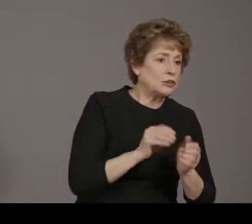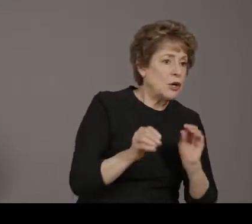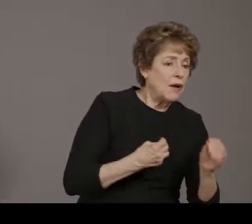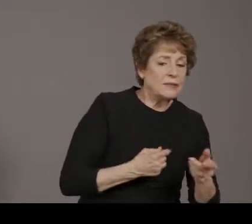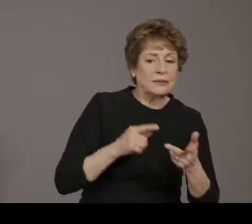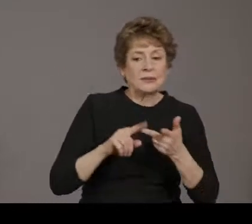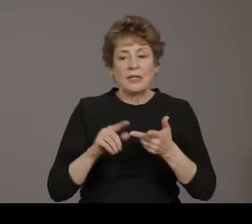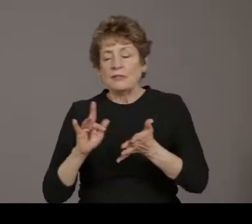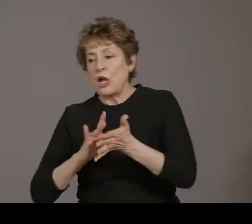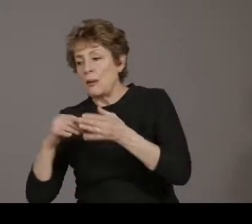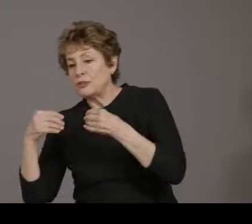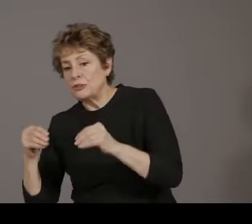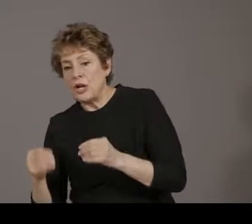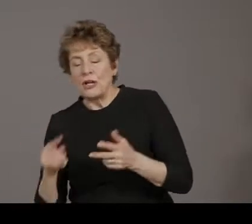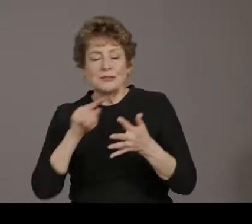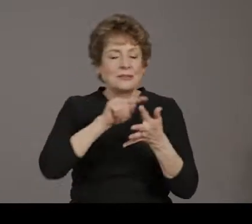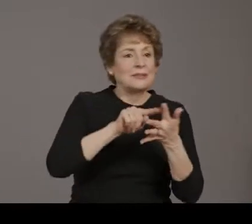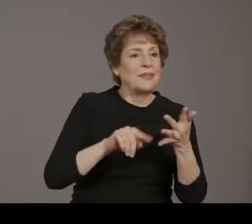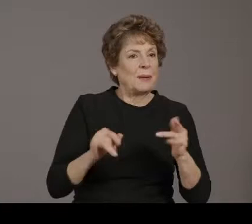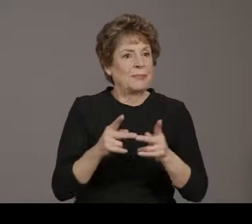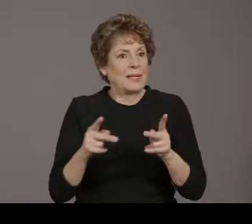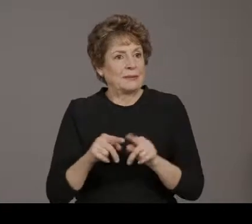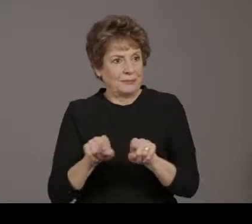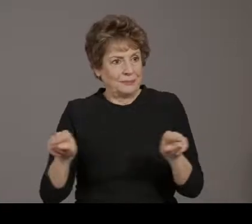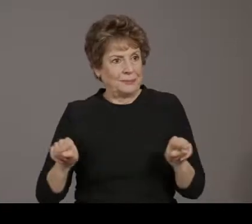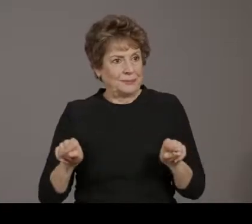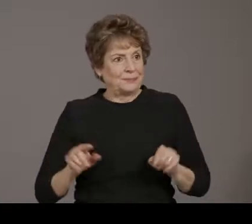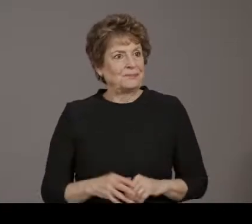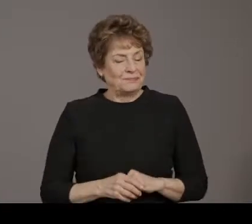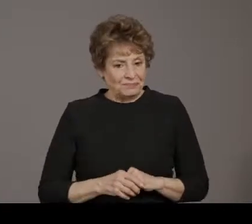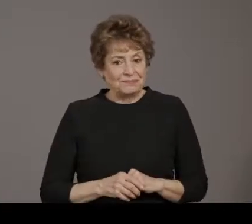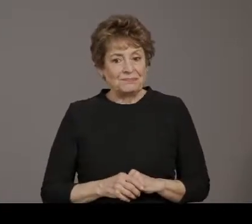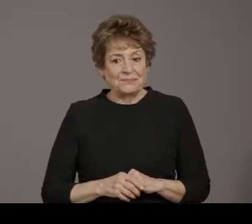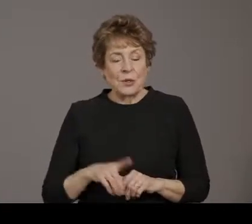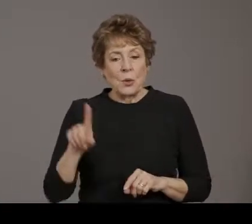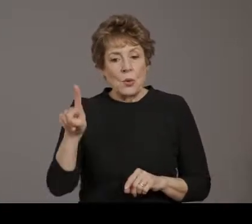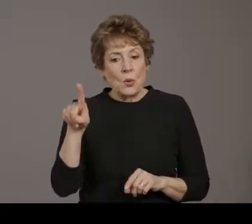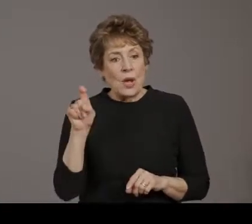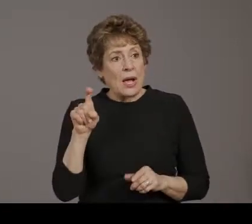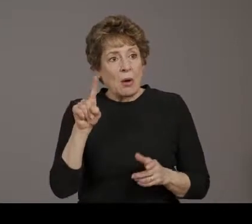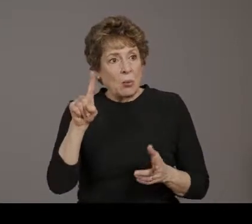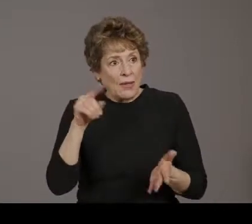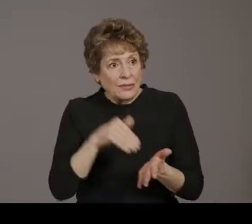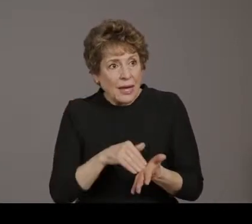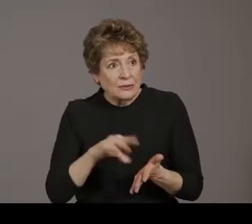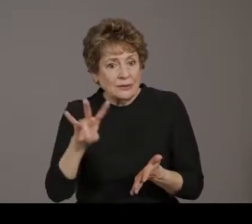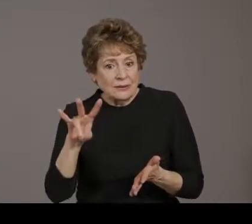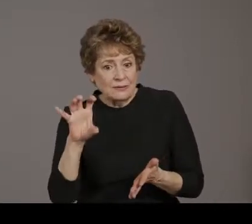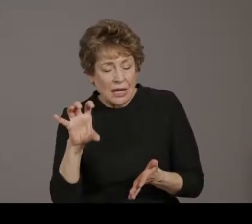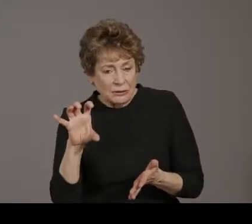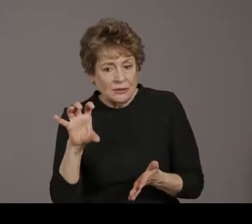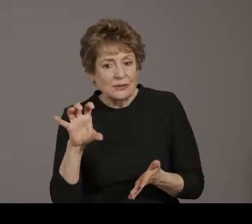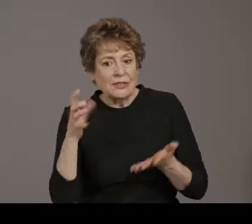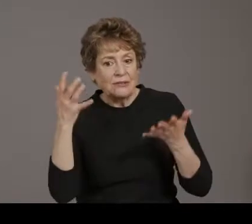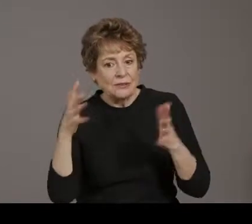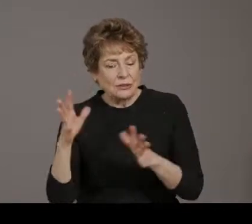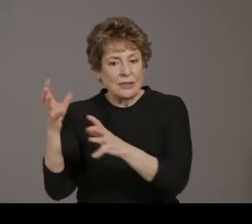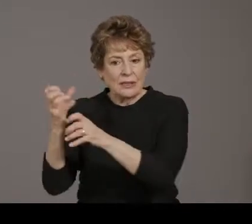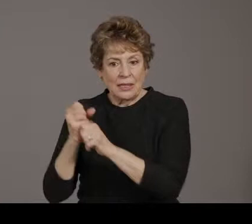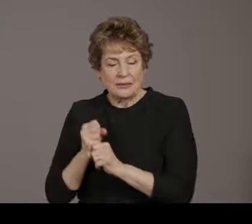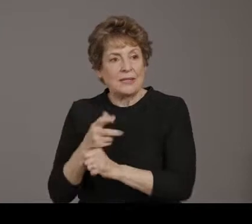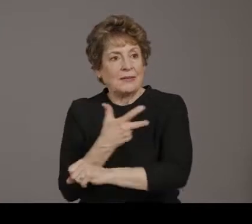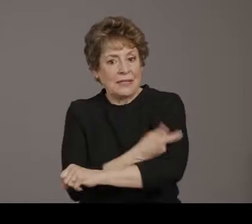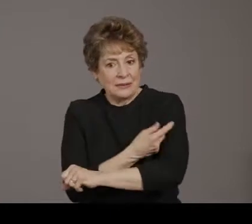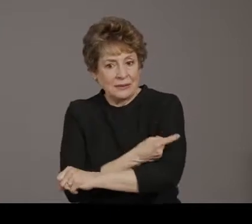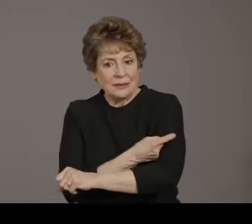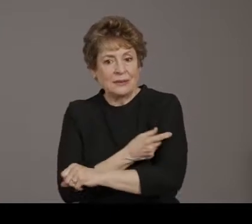1700 long-term care facilities continue to receive vaccinations through the CDC pharmacy partnership